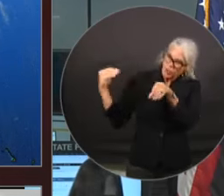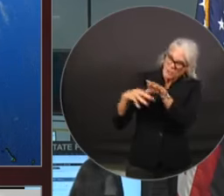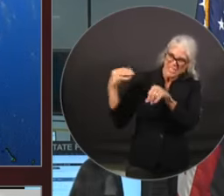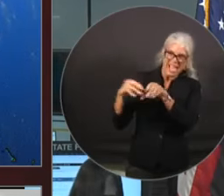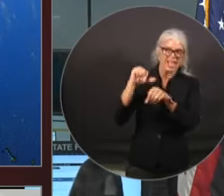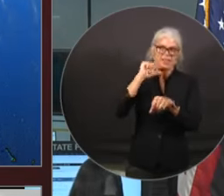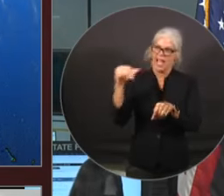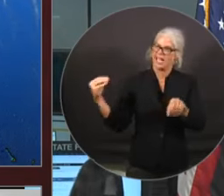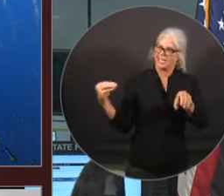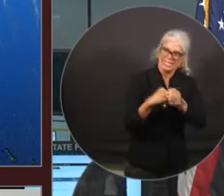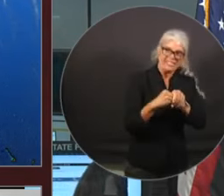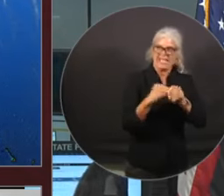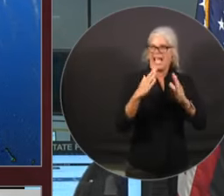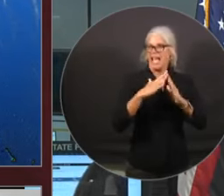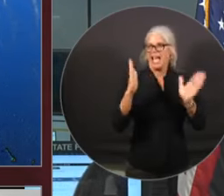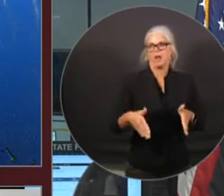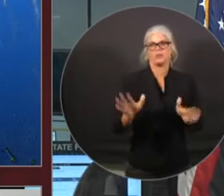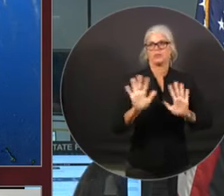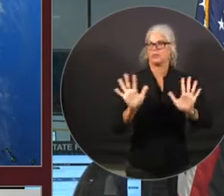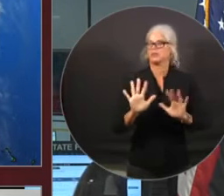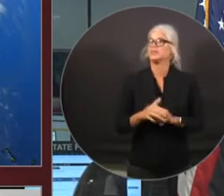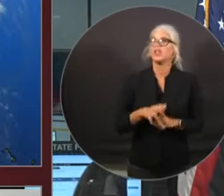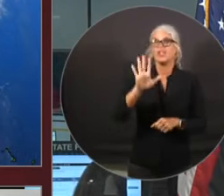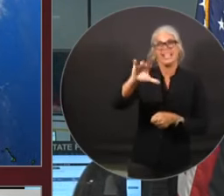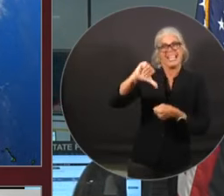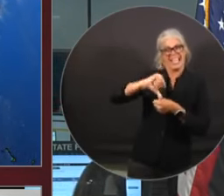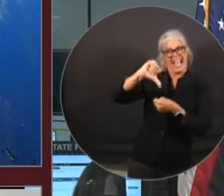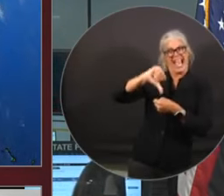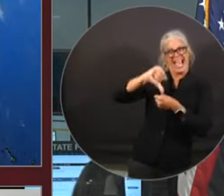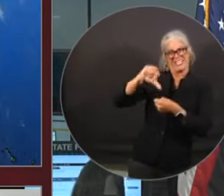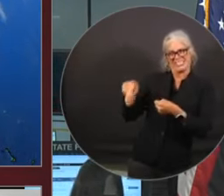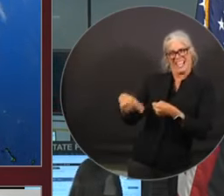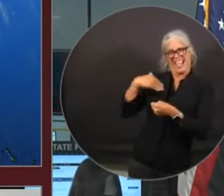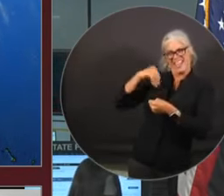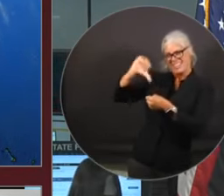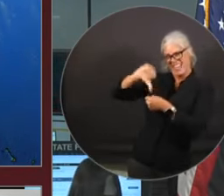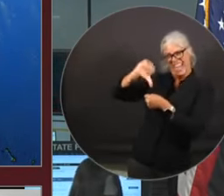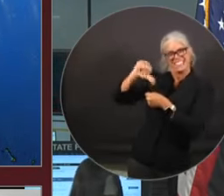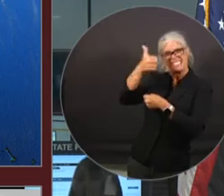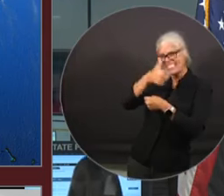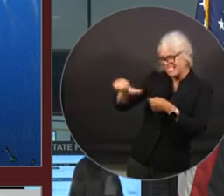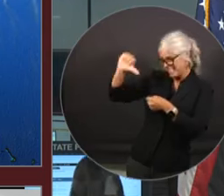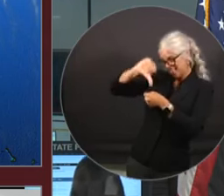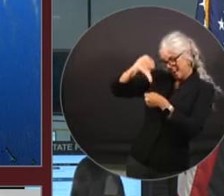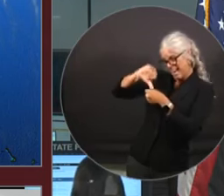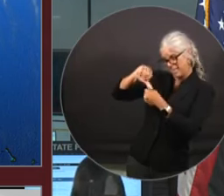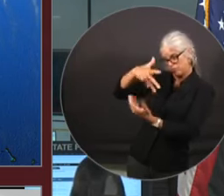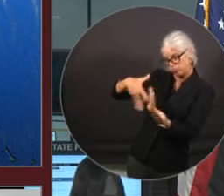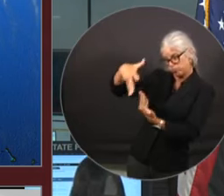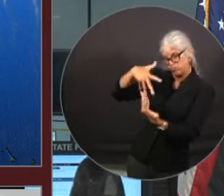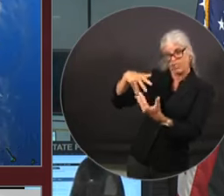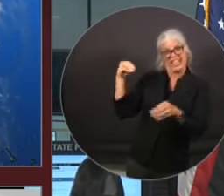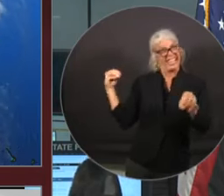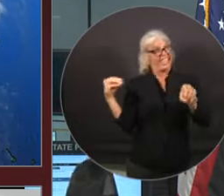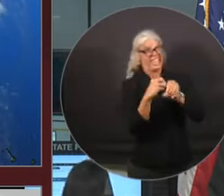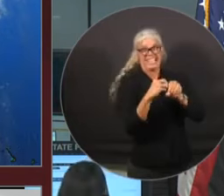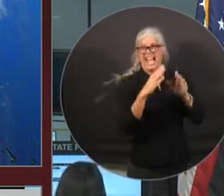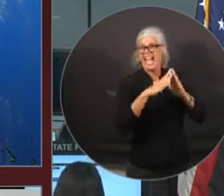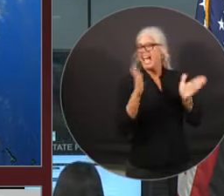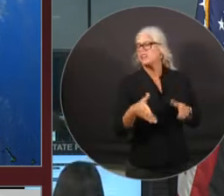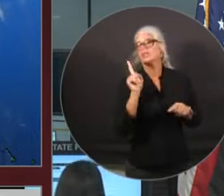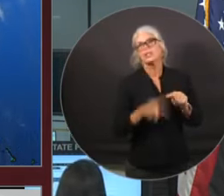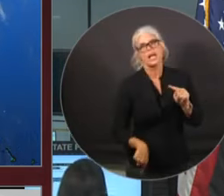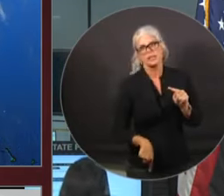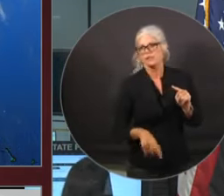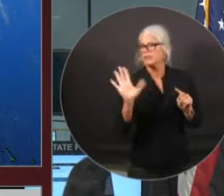not have your gasoline engines inside your home and make sure they are in use, not just outside, but at